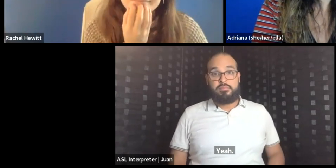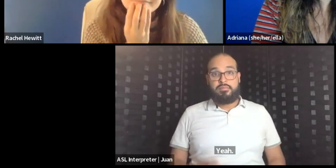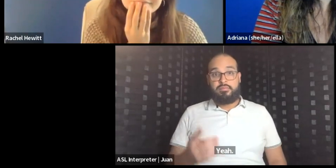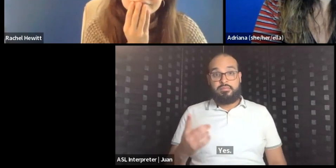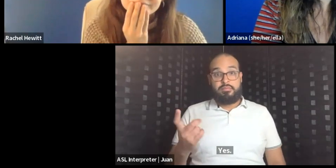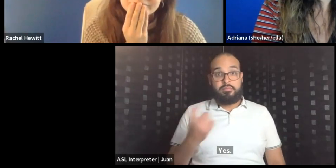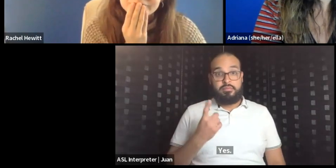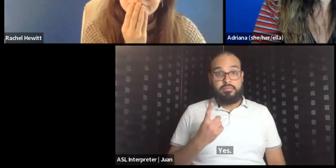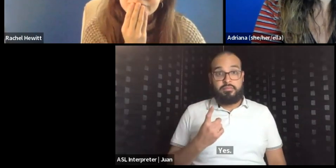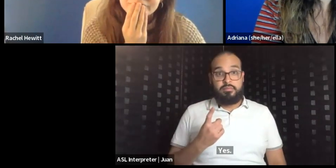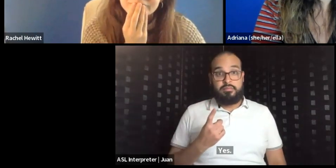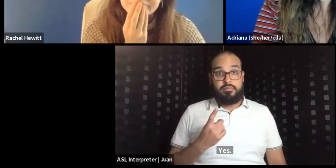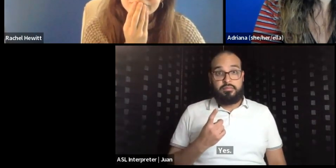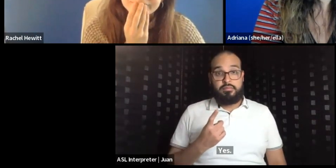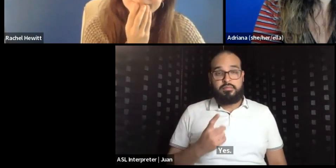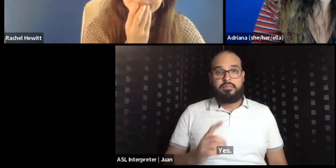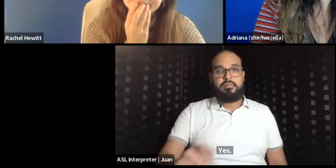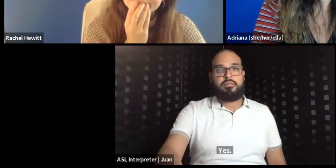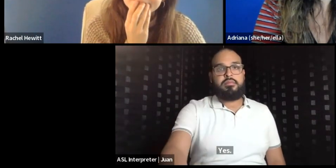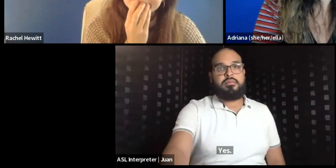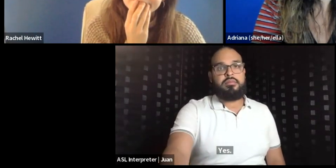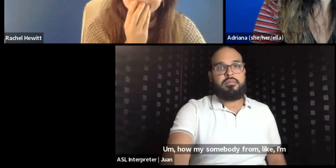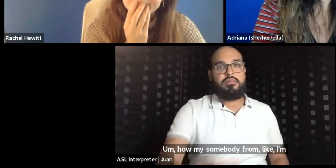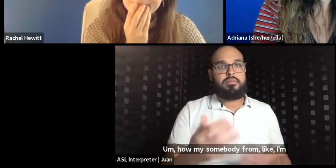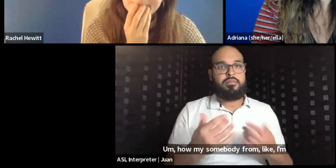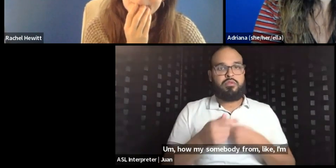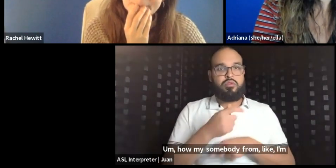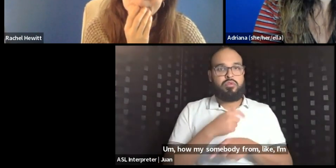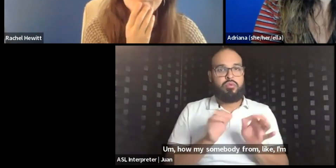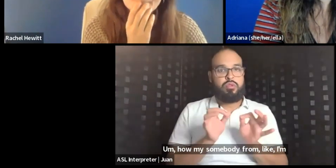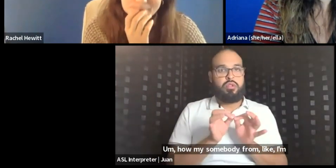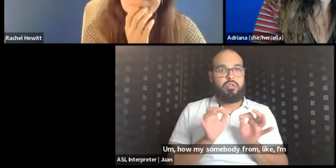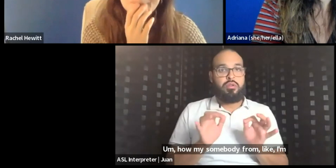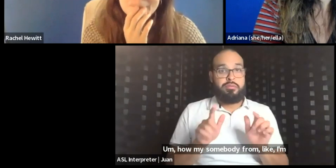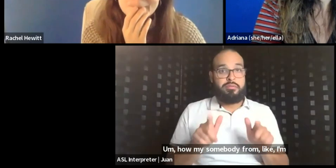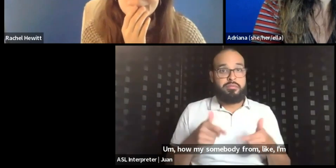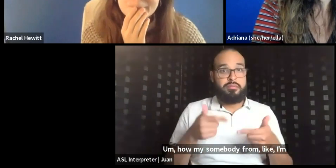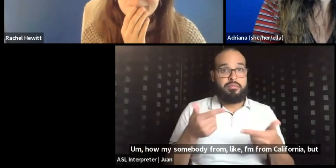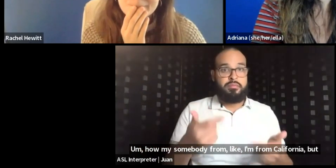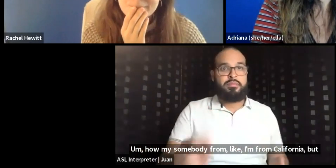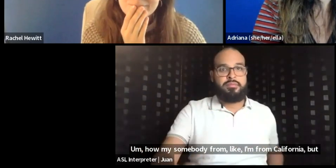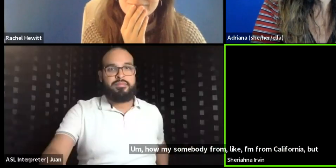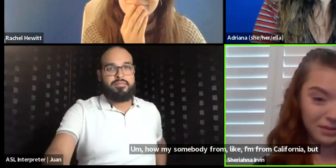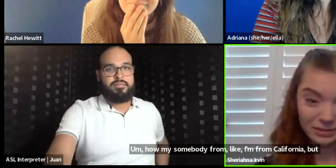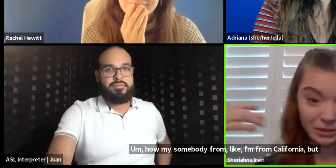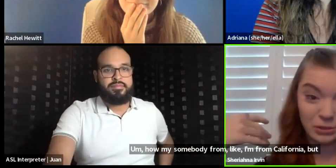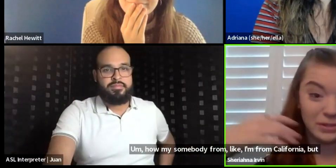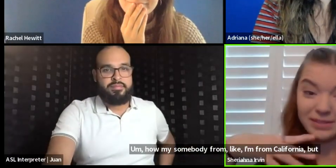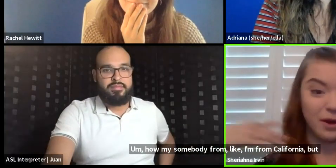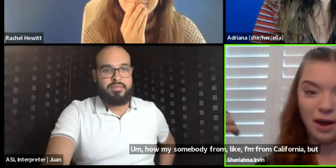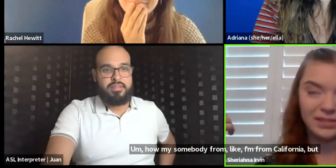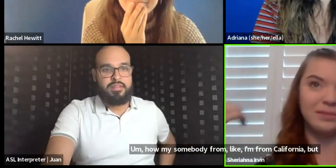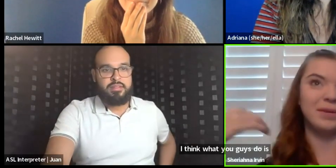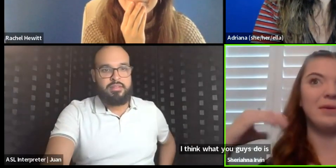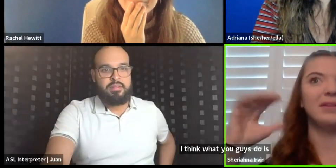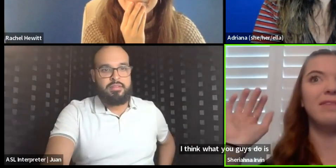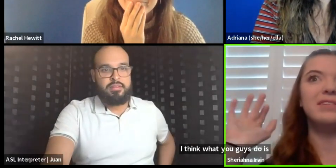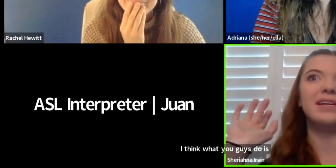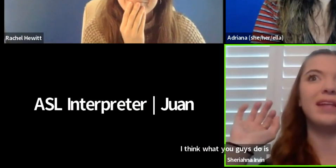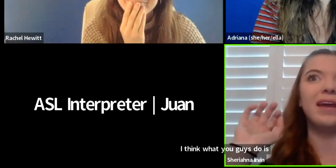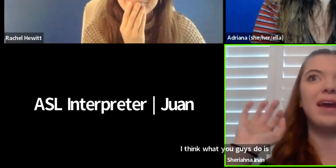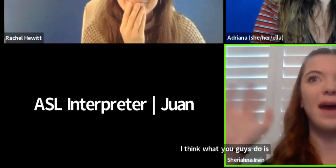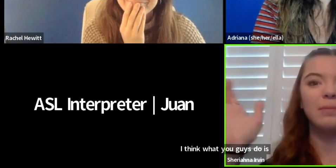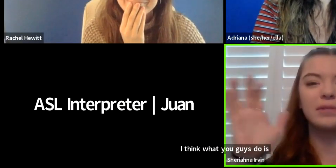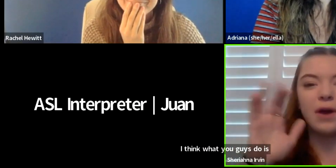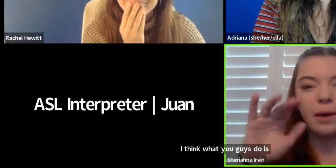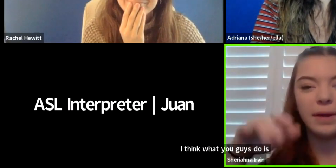How might somebody from, like, I'm from California, but I think what you guys do is awesome, and I would